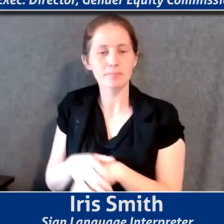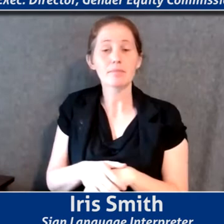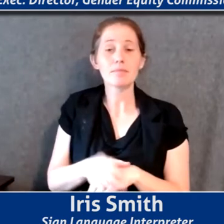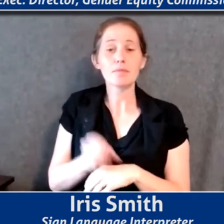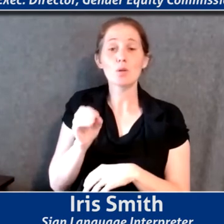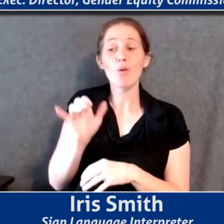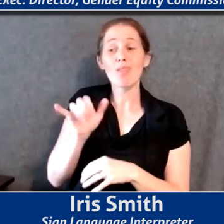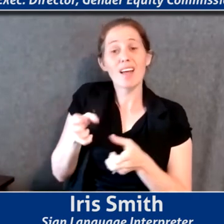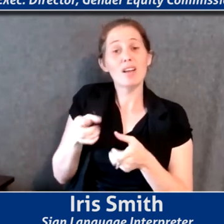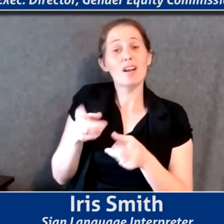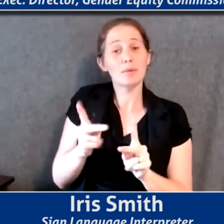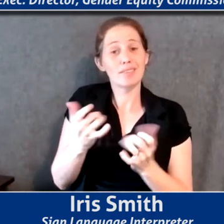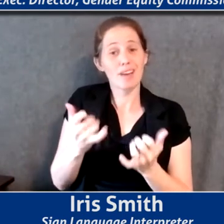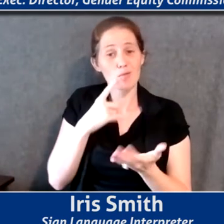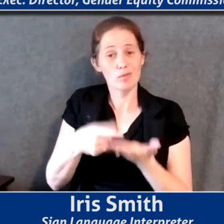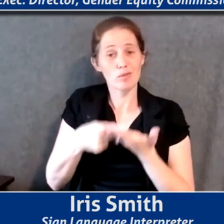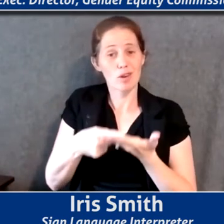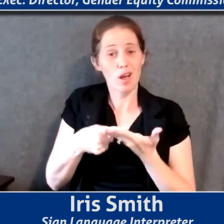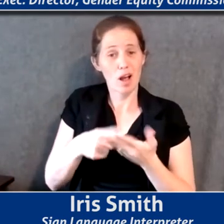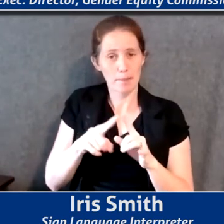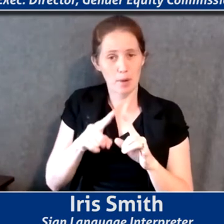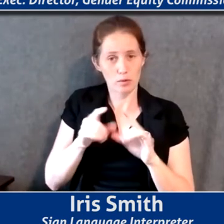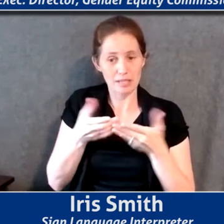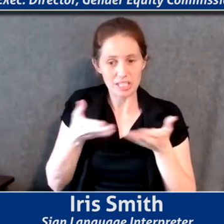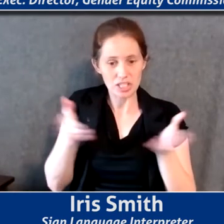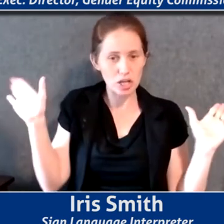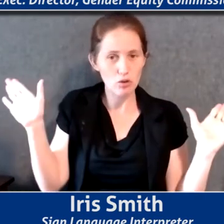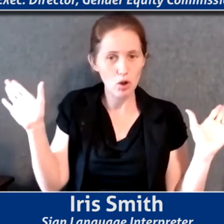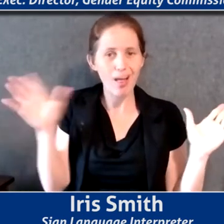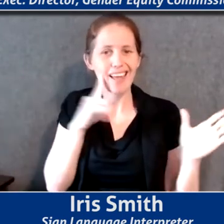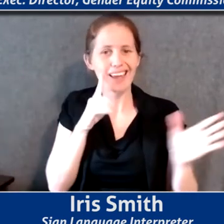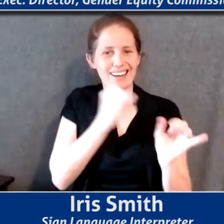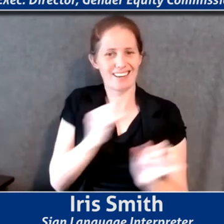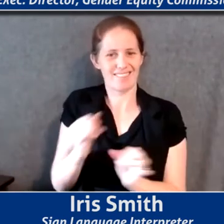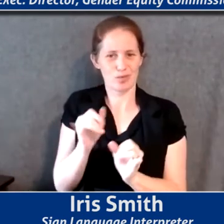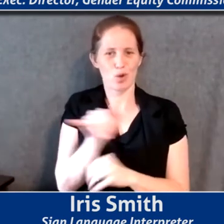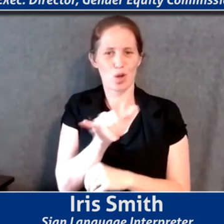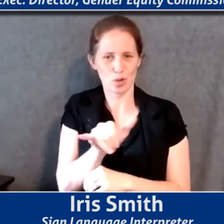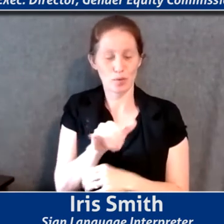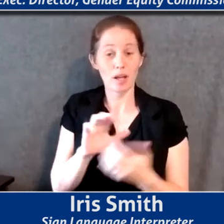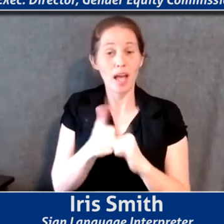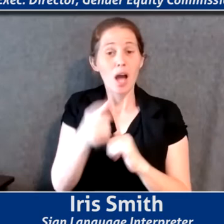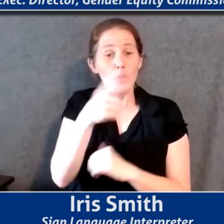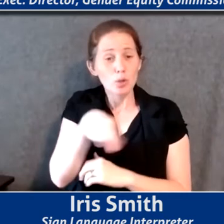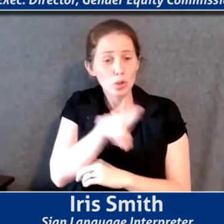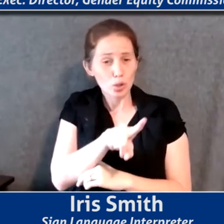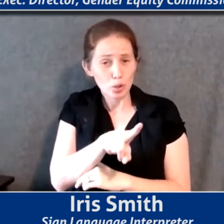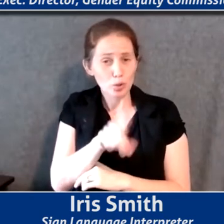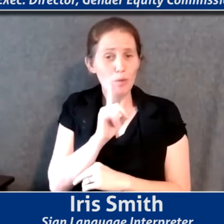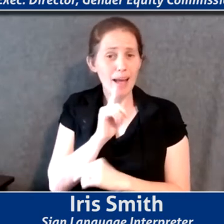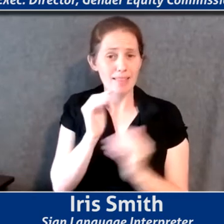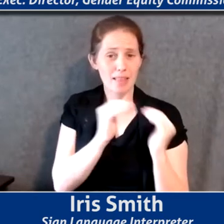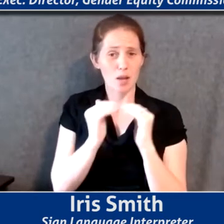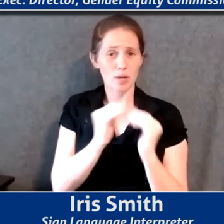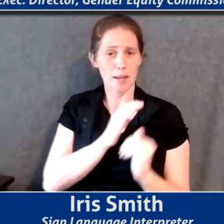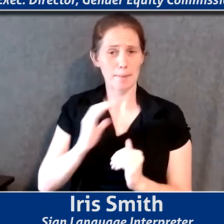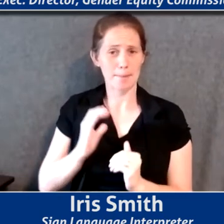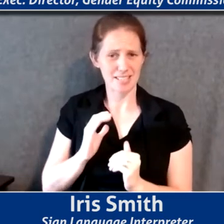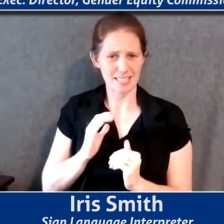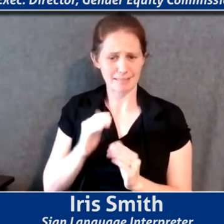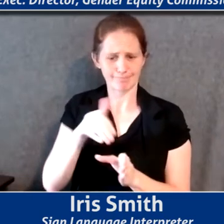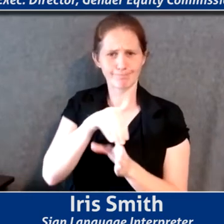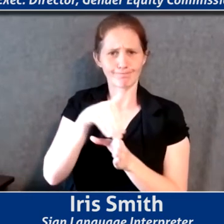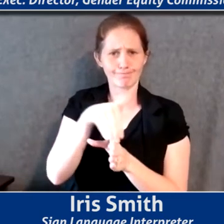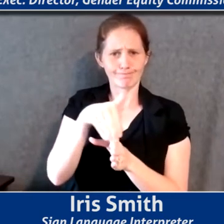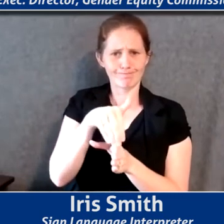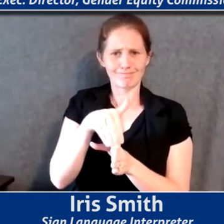chance to talk, you know, both kind of at large and on the individual level. How do you all at the Gender Equity Commission walk that line? Because it